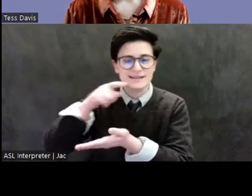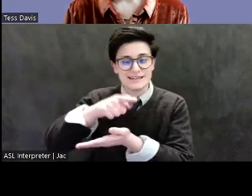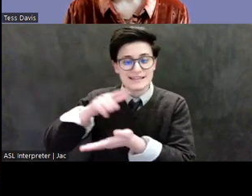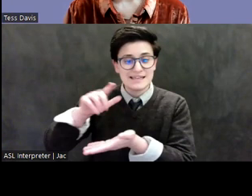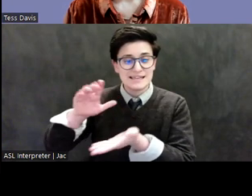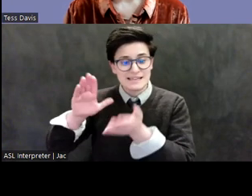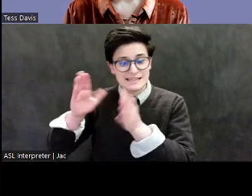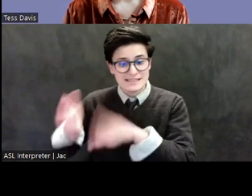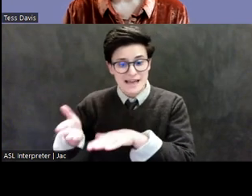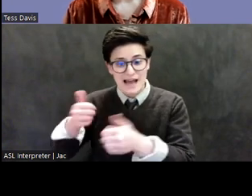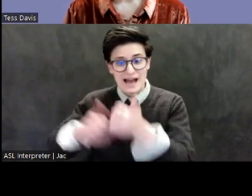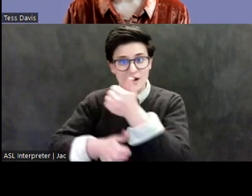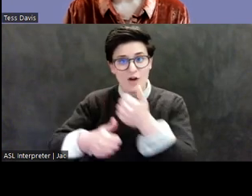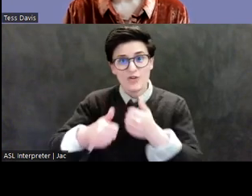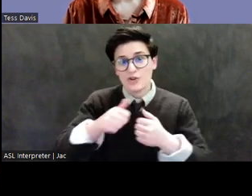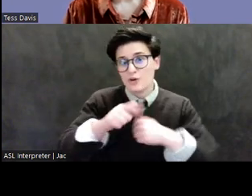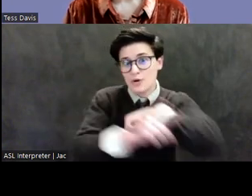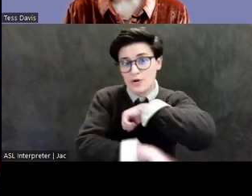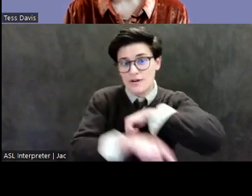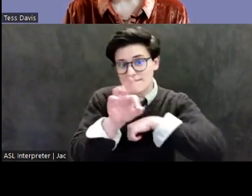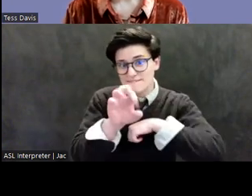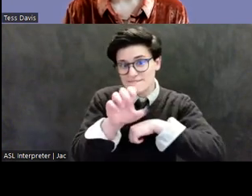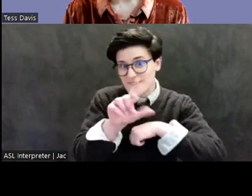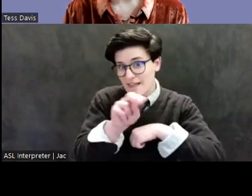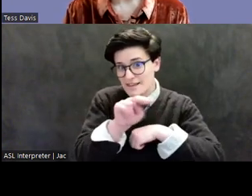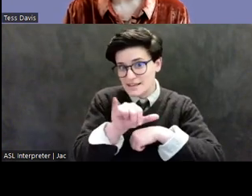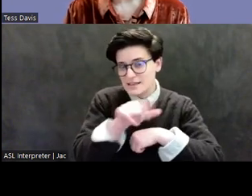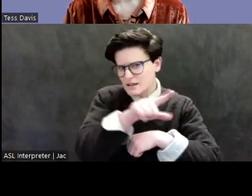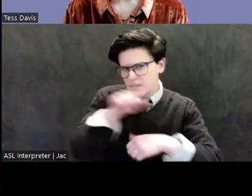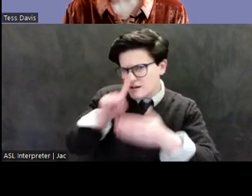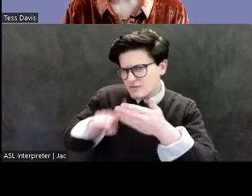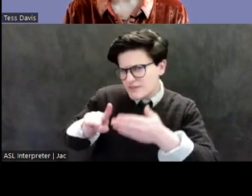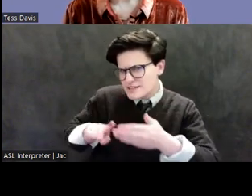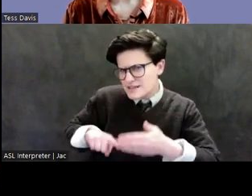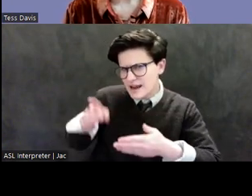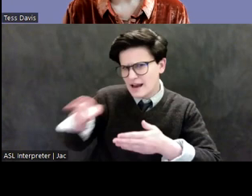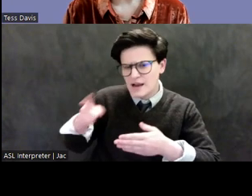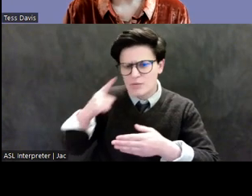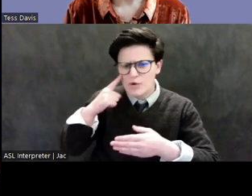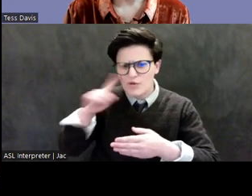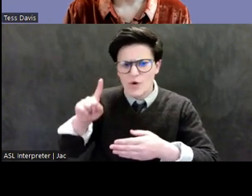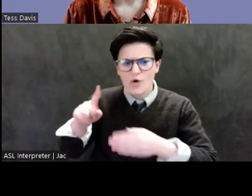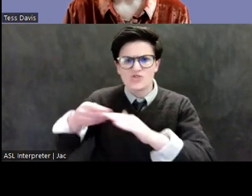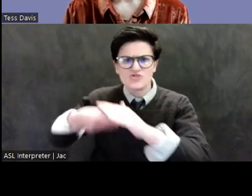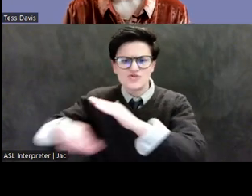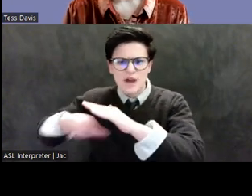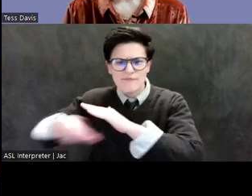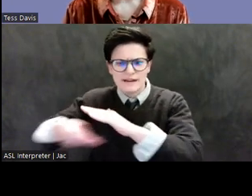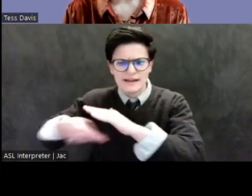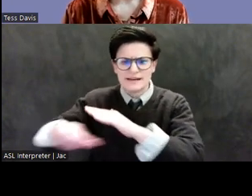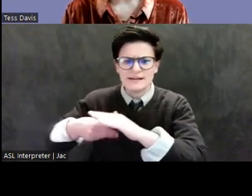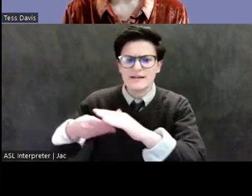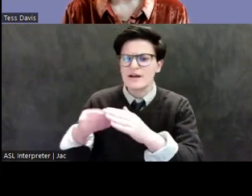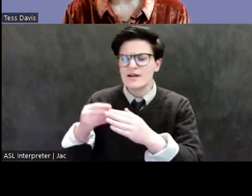extradition to the United States for masterminding an organized trafficking network, which had plundered treasures from Cambodian war zones and